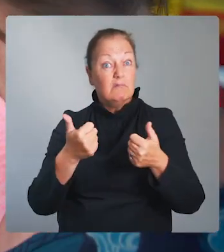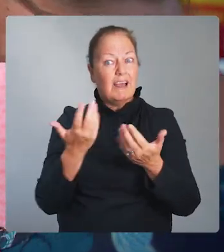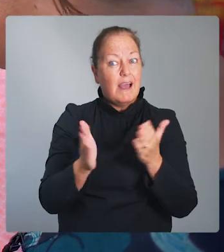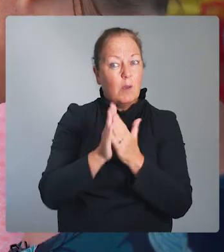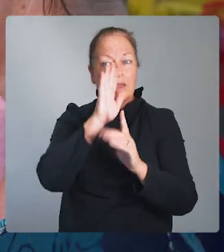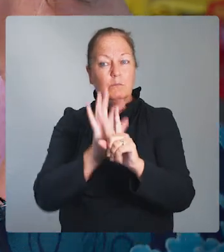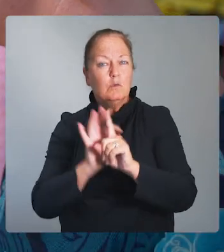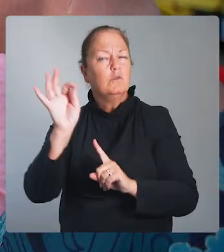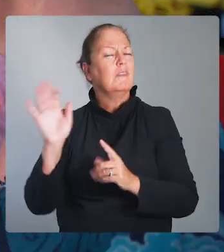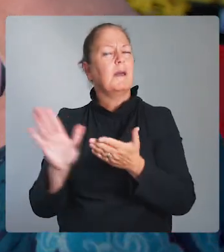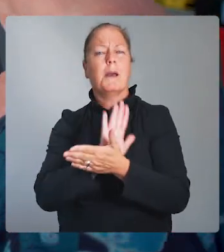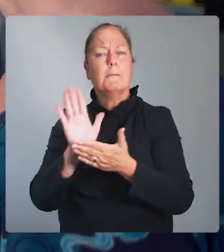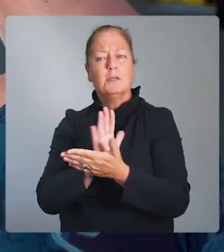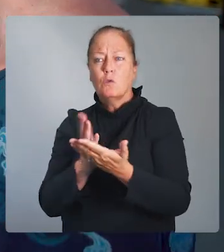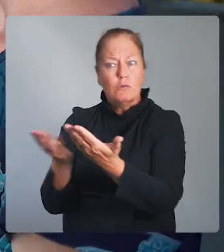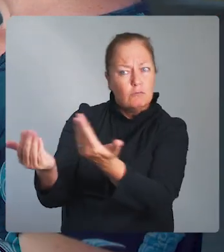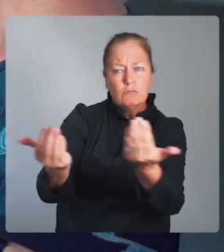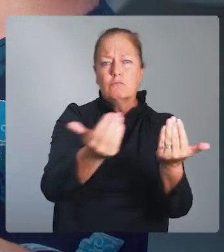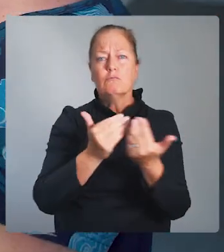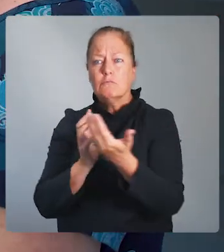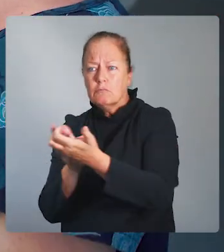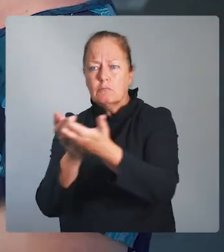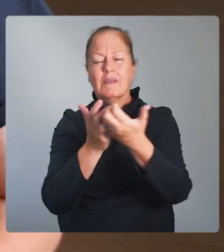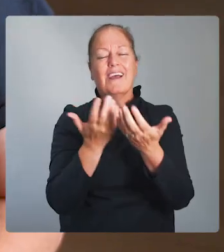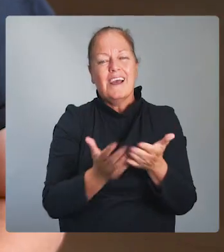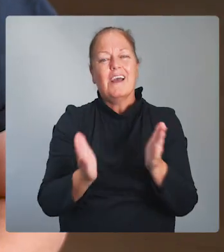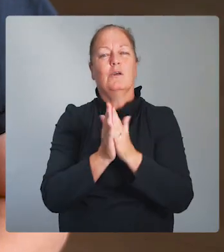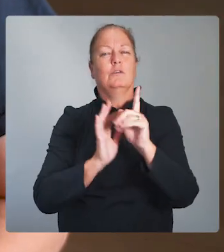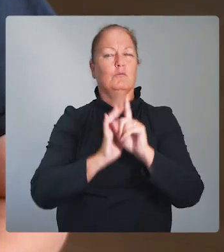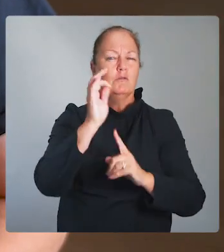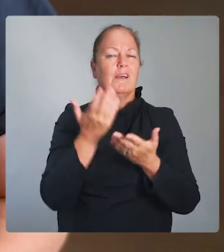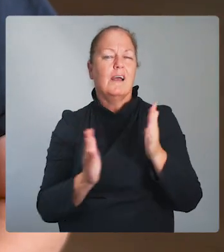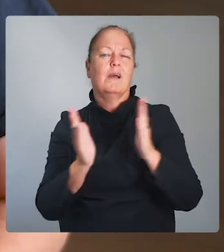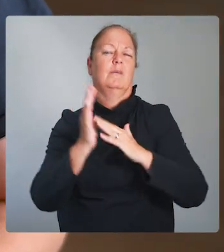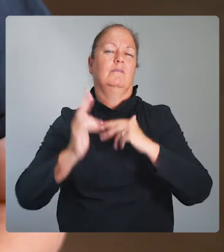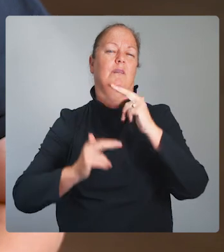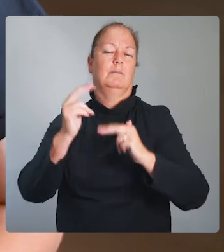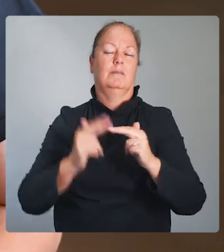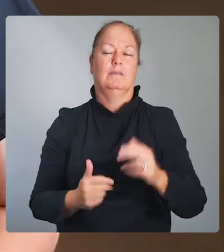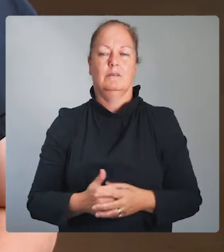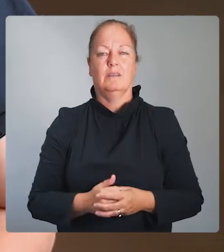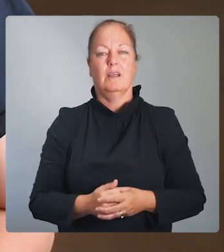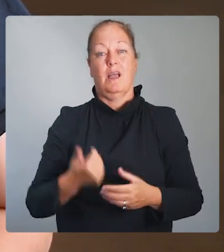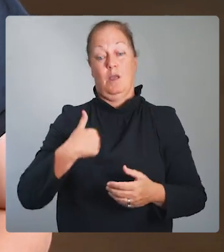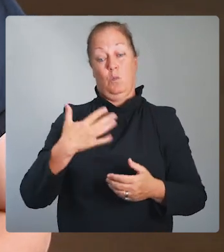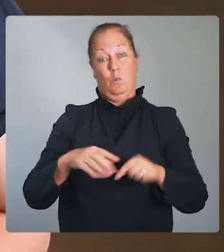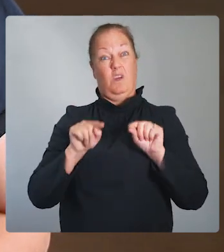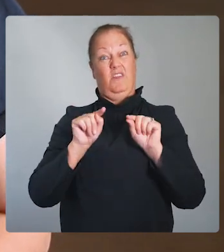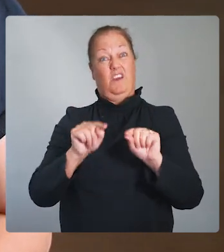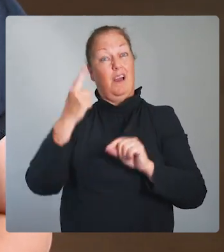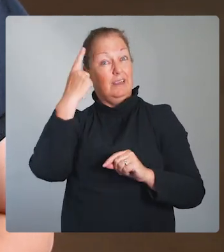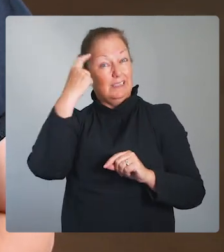community members to look for new areas to improve or develop. I just really wish this was more widespread and